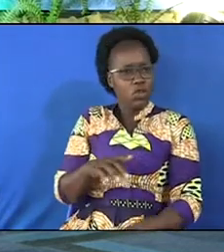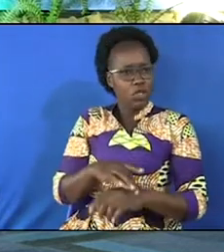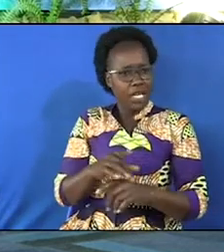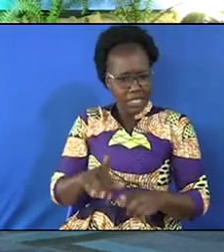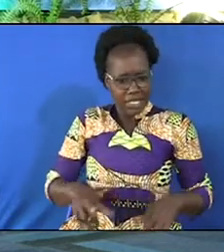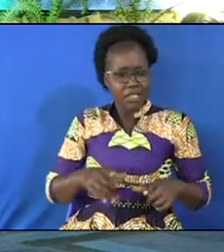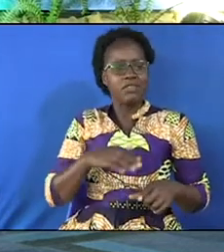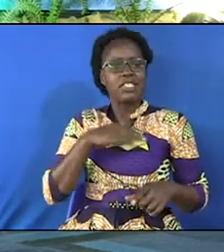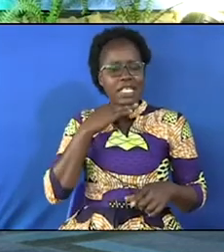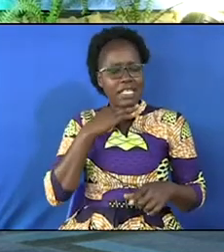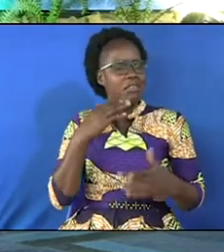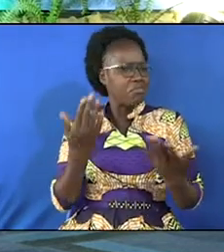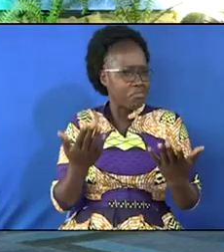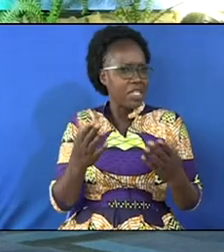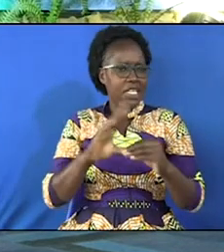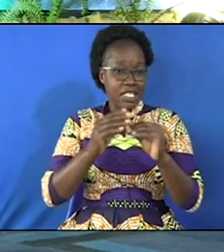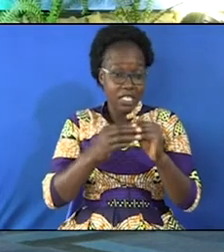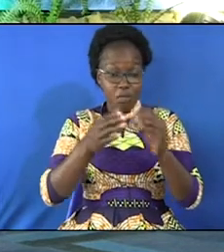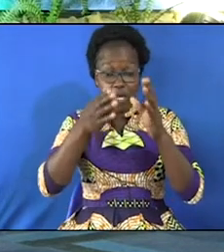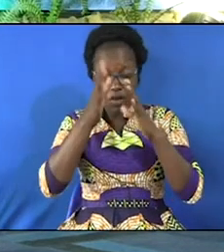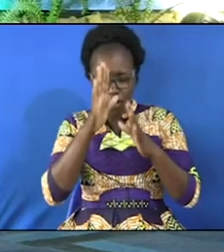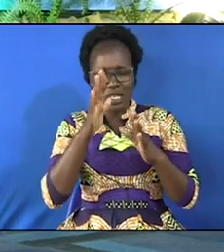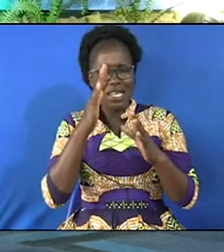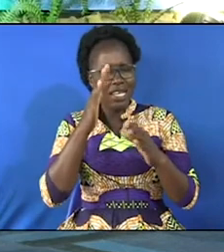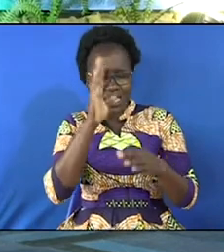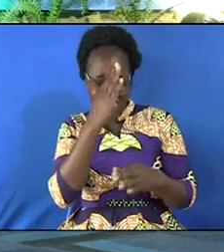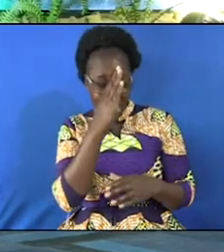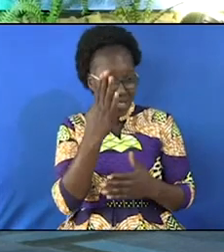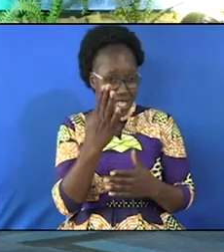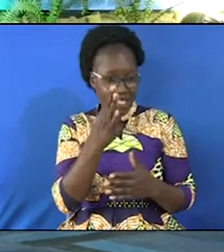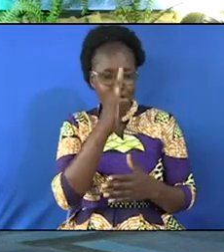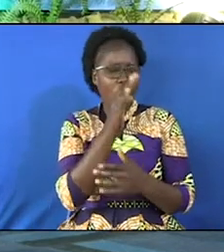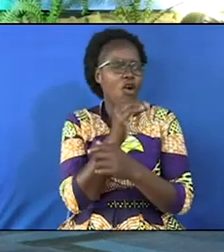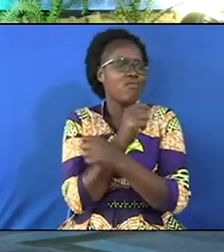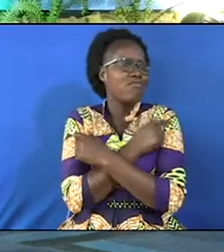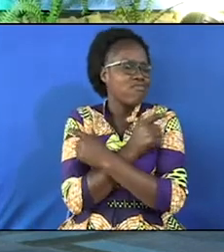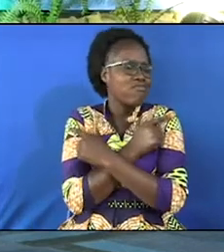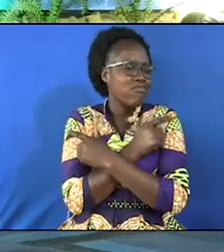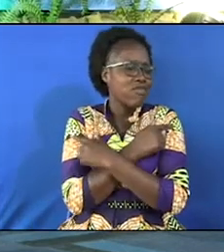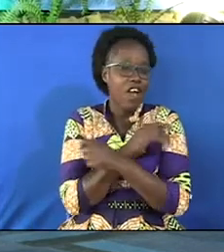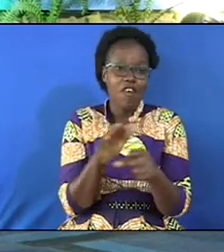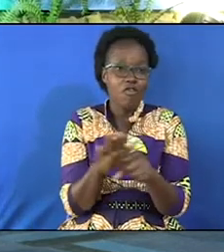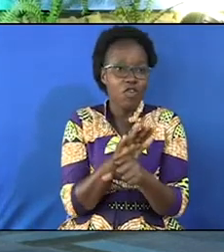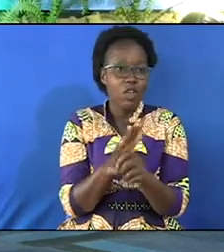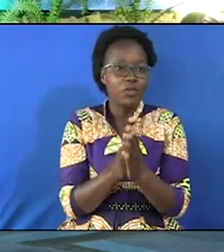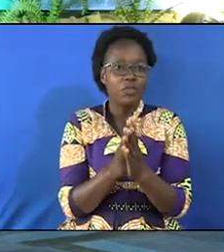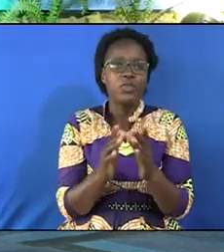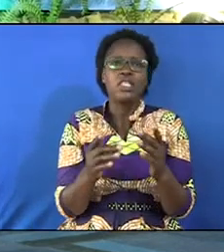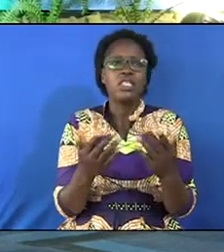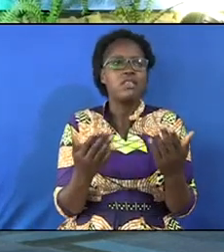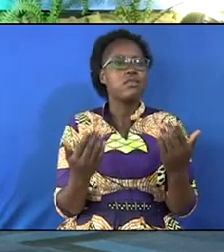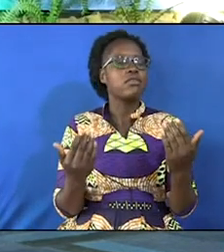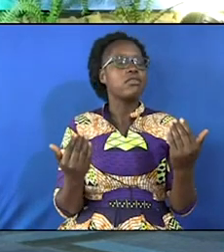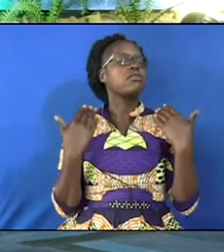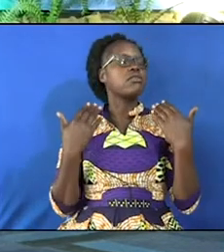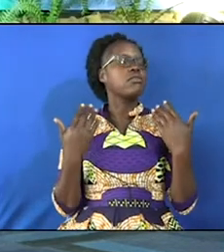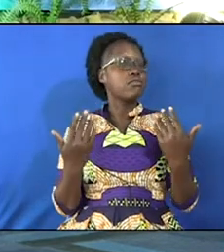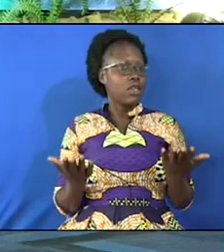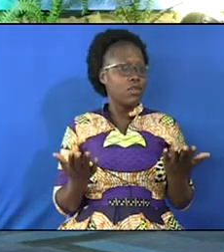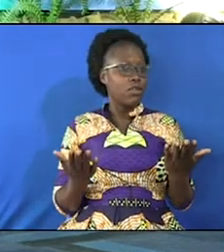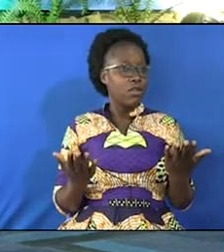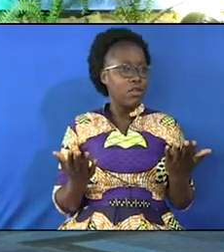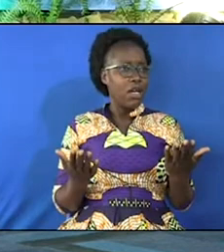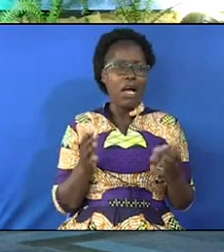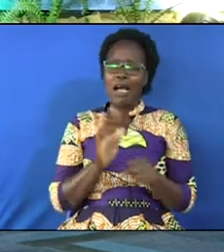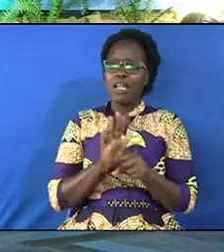been aided by God. God is love and that is who God is. Hallelujah. You are still sleeping now so you are